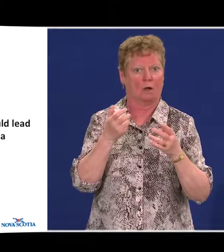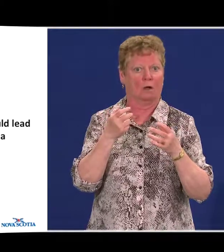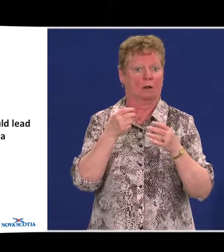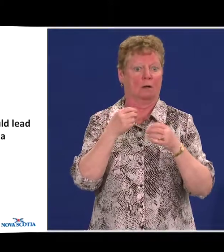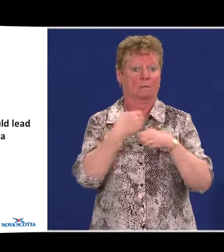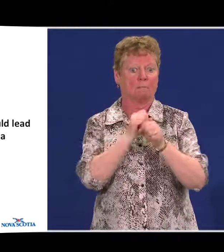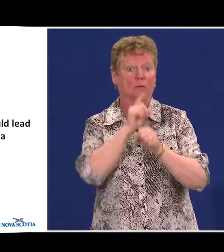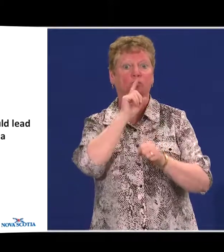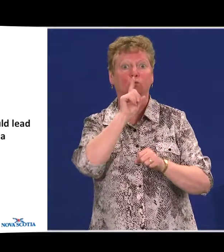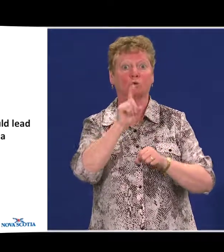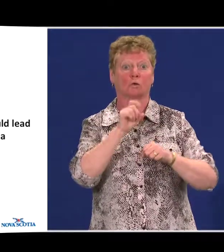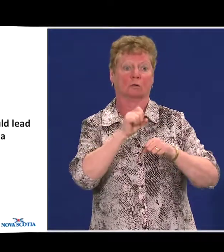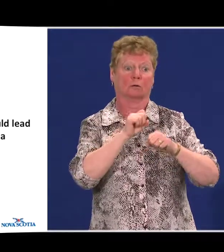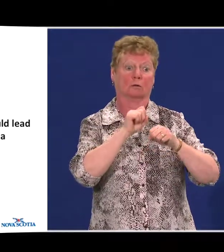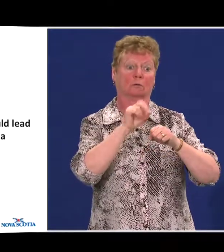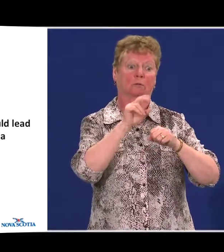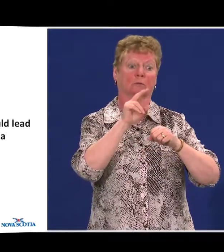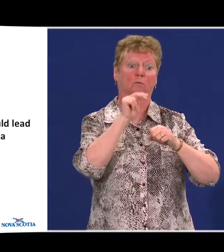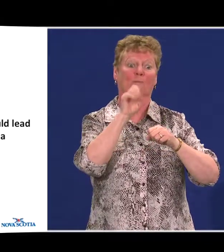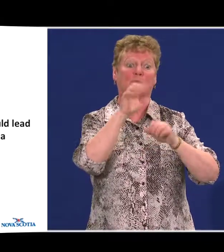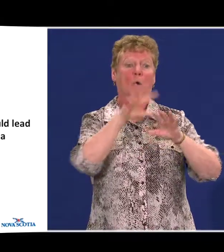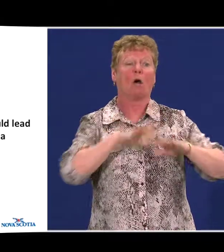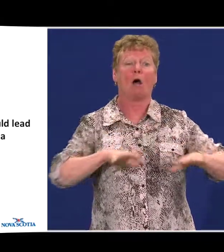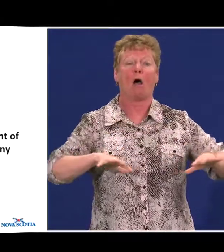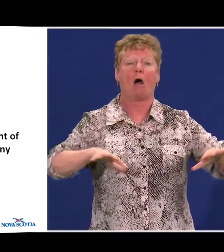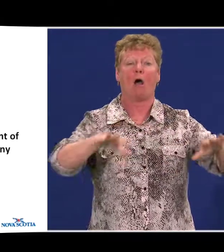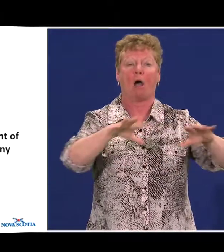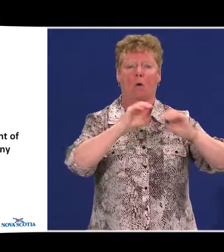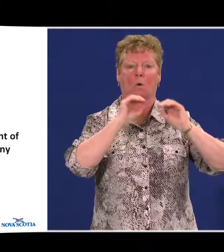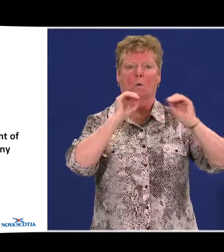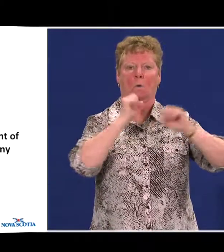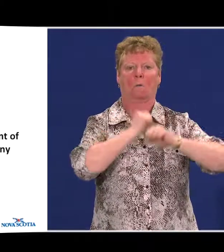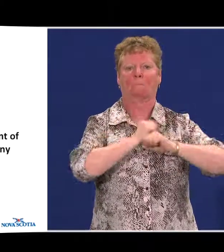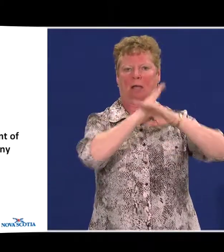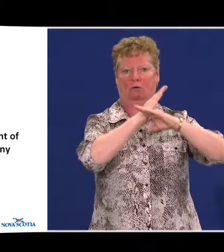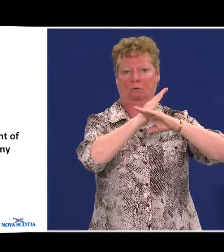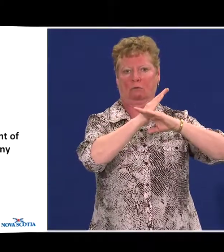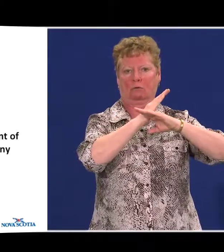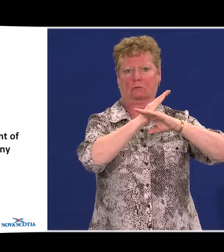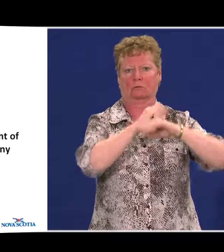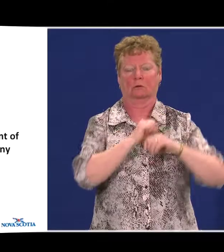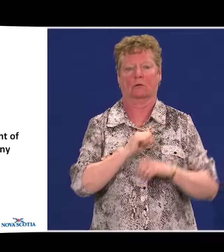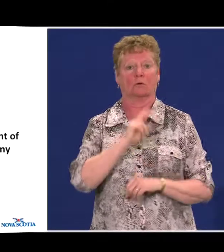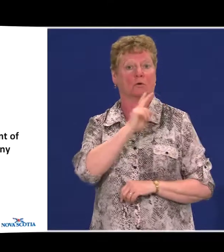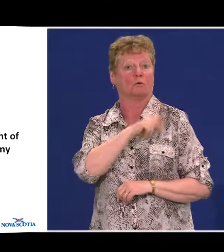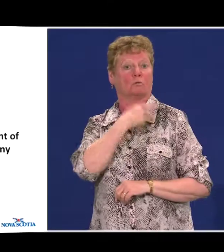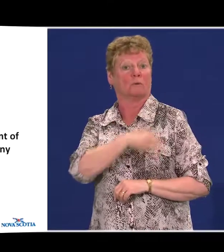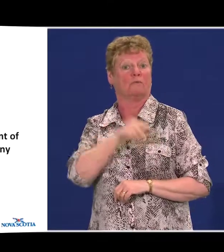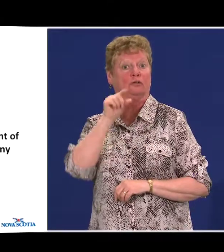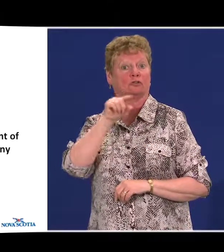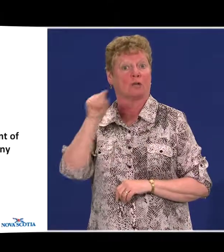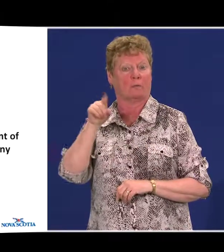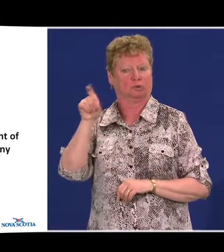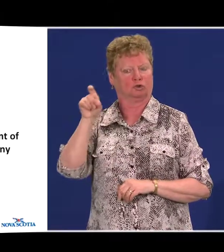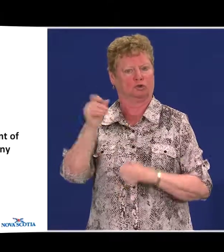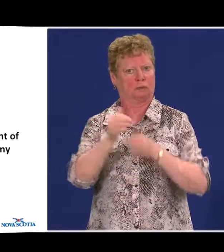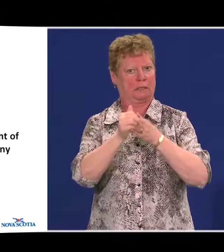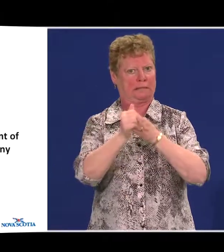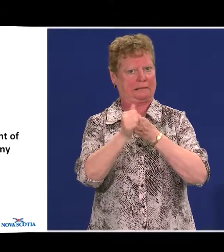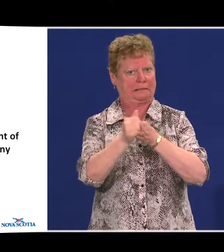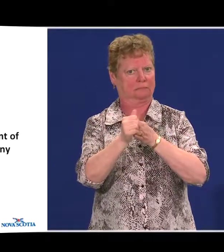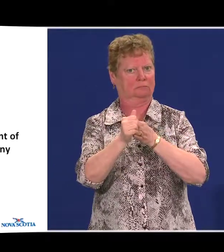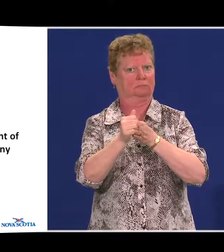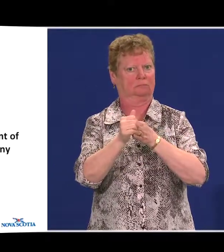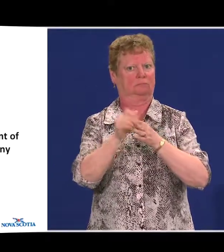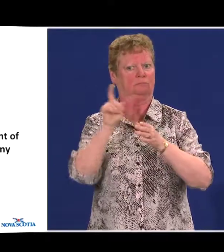barrier-free Nova Scotia. The provincial government should lead the development, implementation,